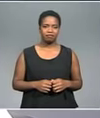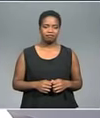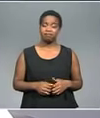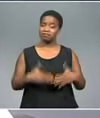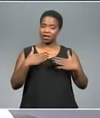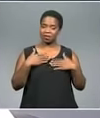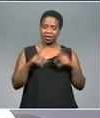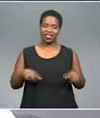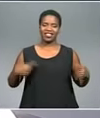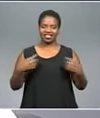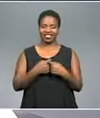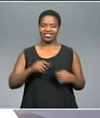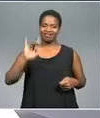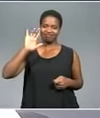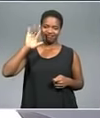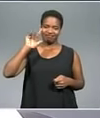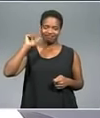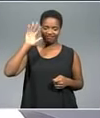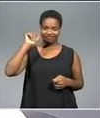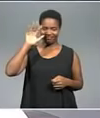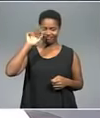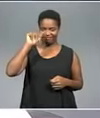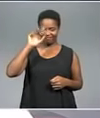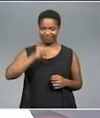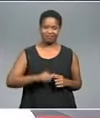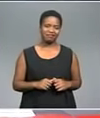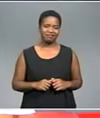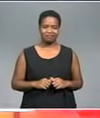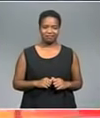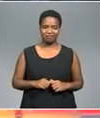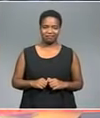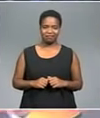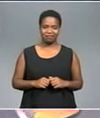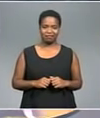From me, Shahan Ramki soon and the rest of the E! News team, take care and thanks for watching.